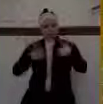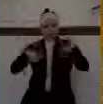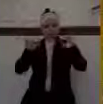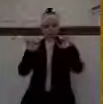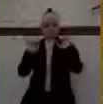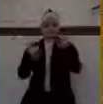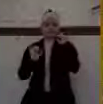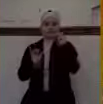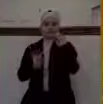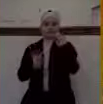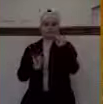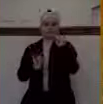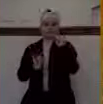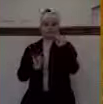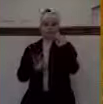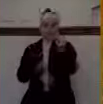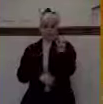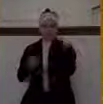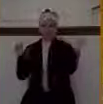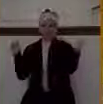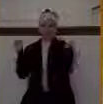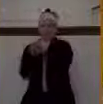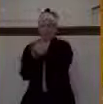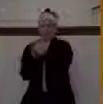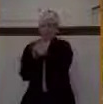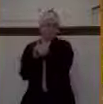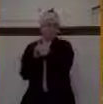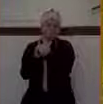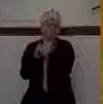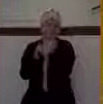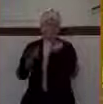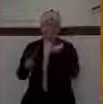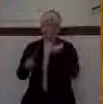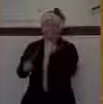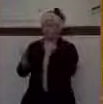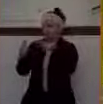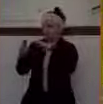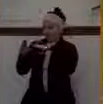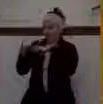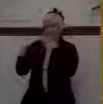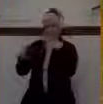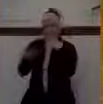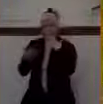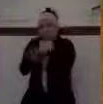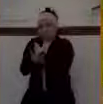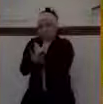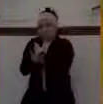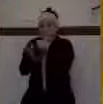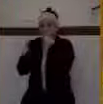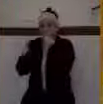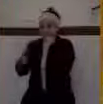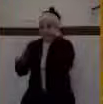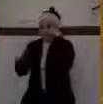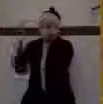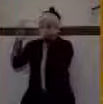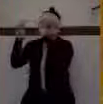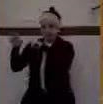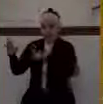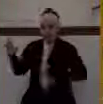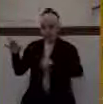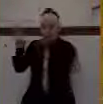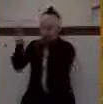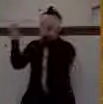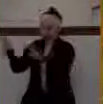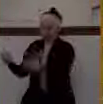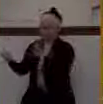came up against Jerusalem and he took away the treasures of the house of the Lord and the treasures of the king's house. He even took away